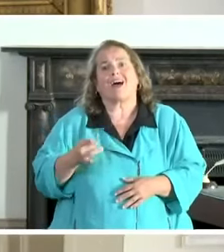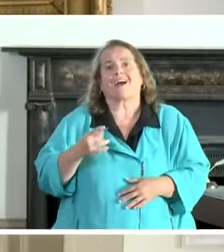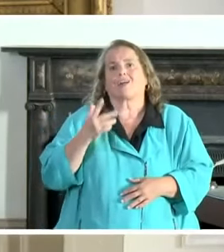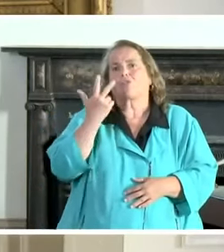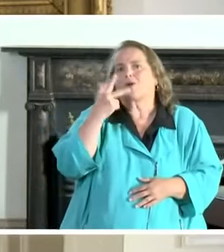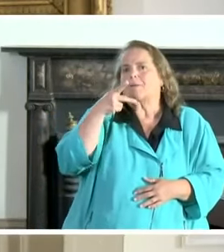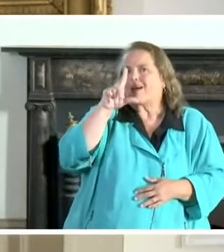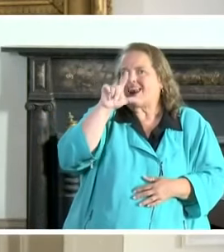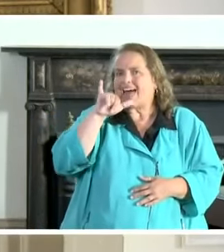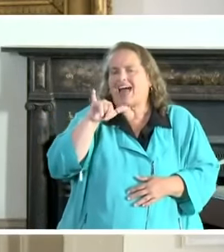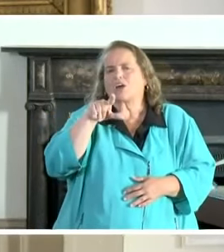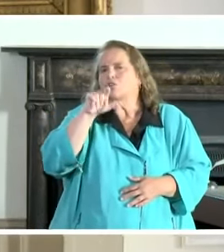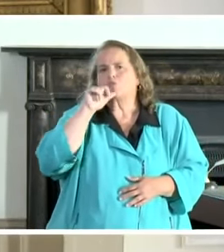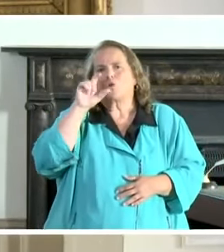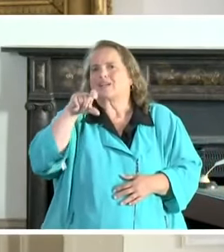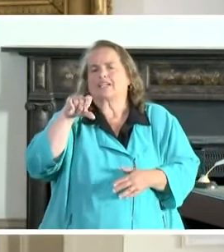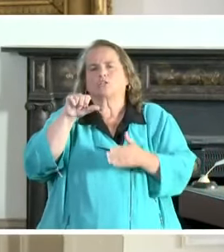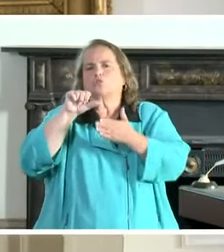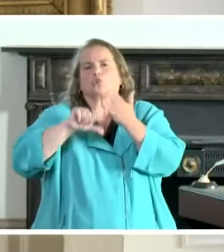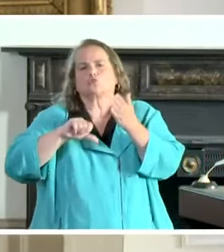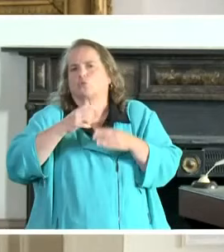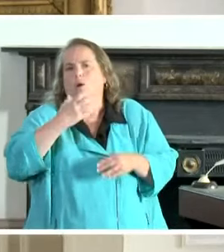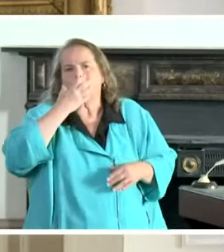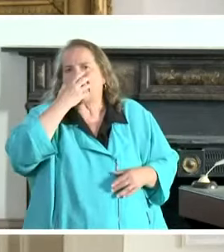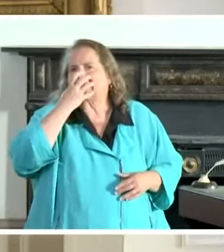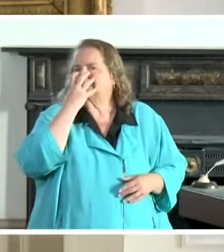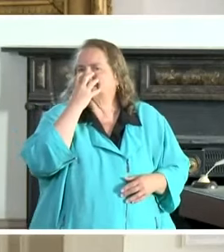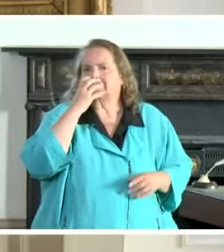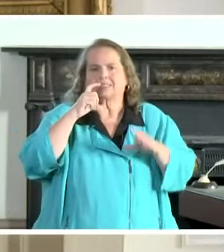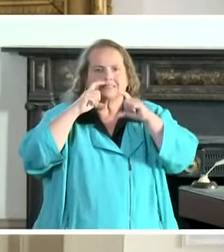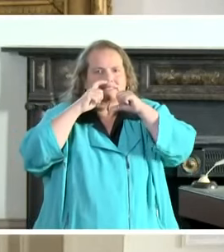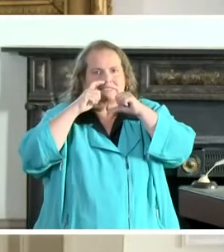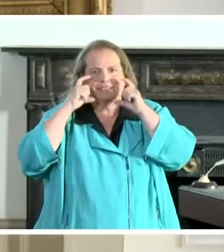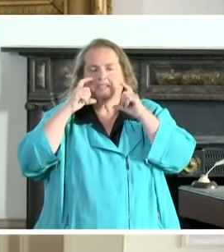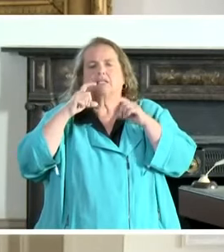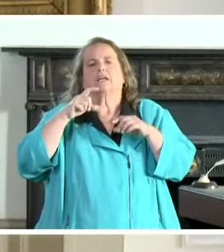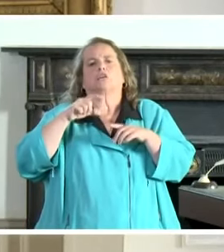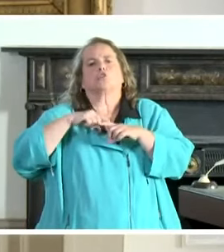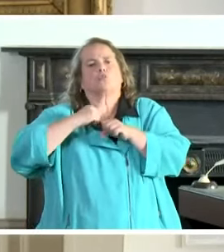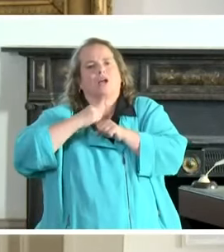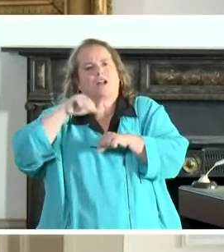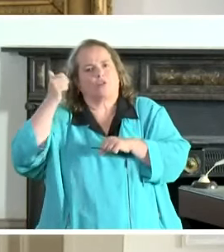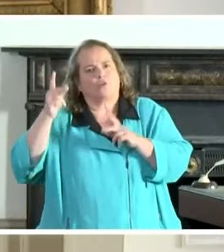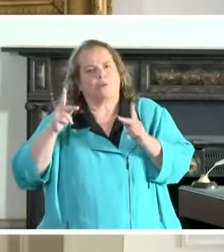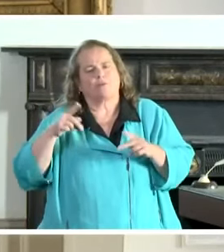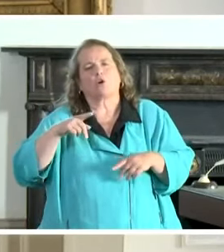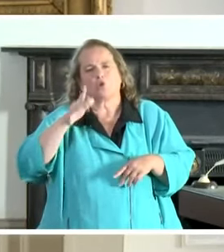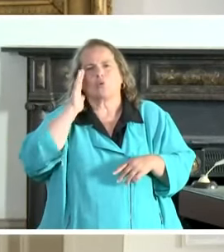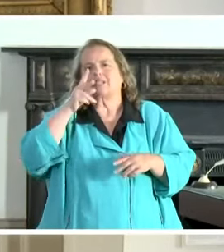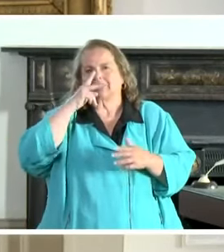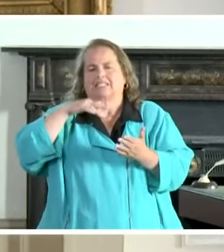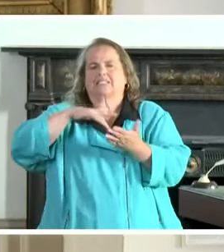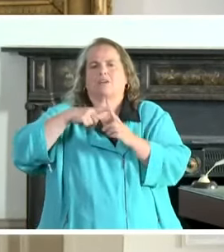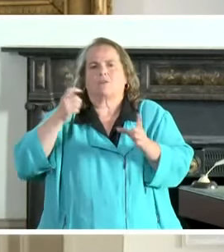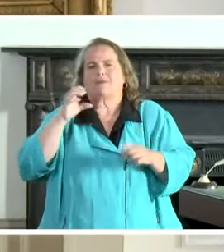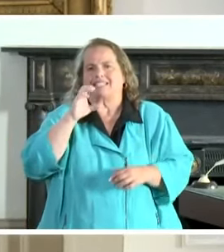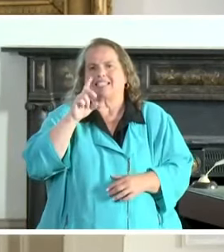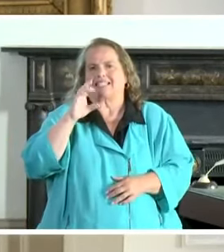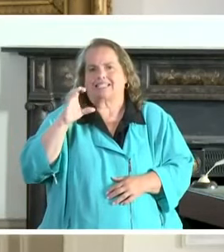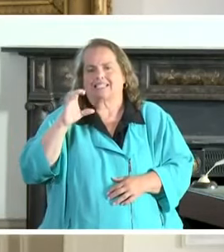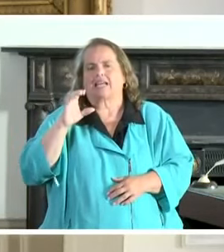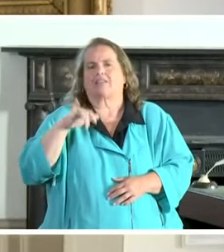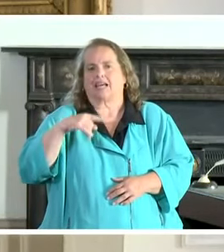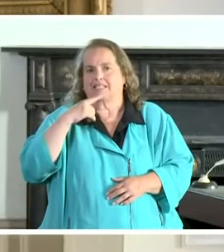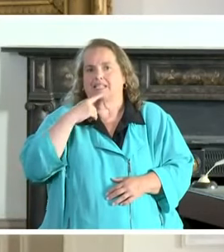-ply. You don't need a surgical mask. This is to protect people around you, and I believe that we're going to see a study from the CDC that says it really